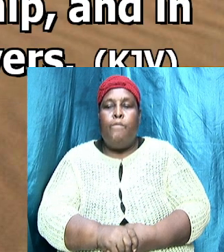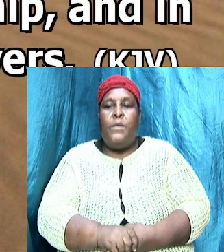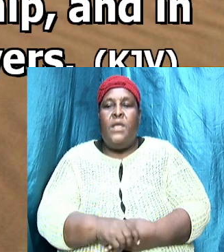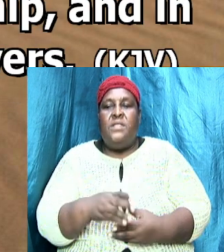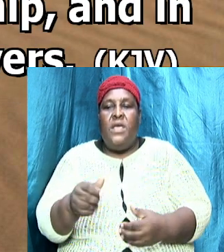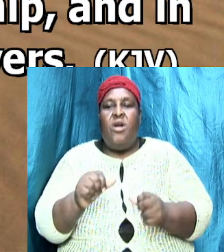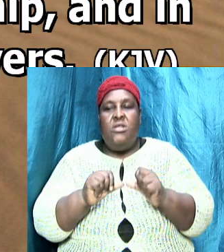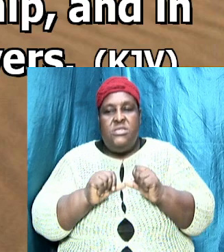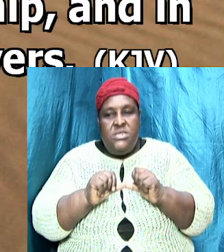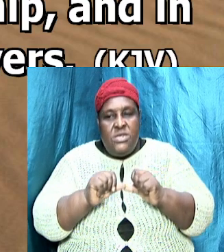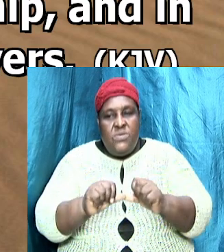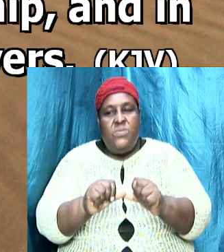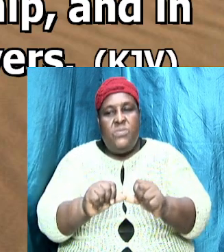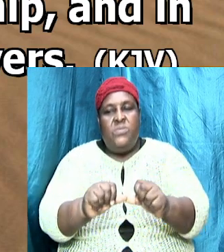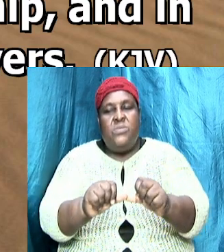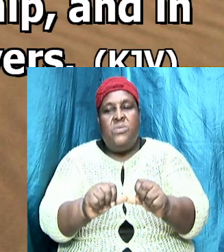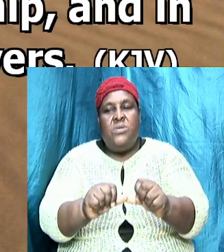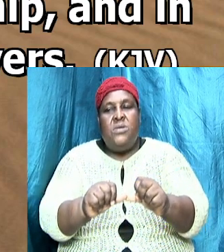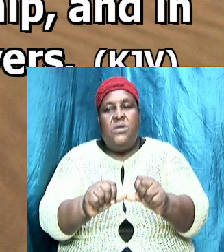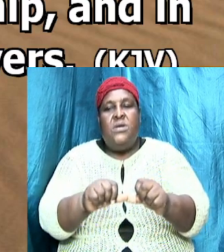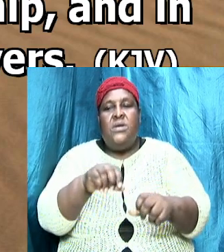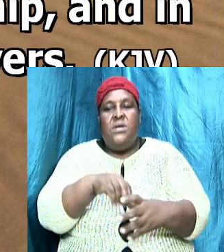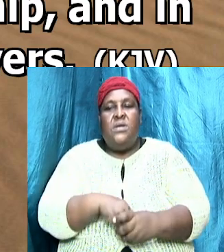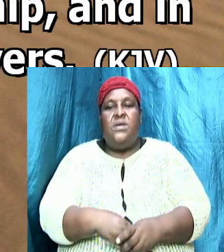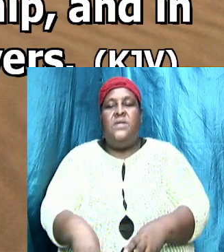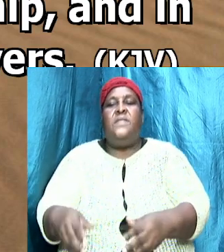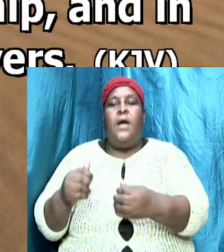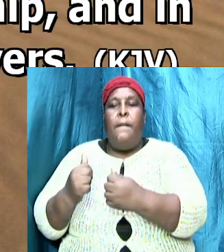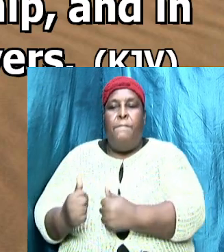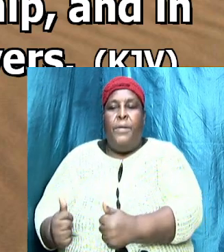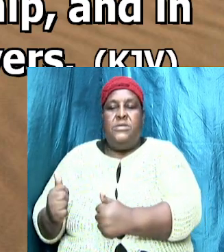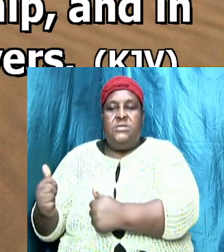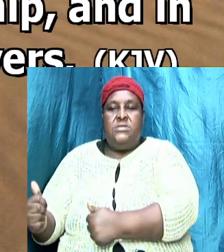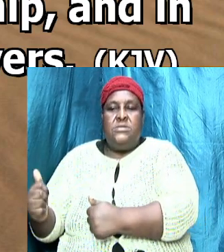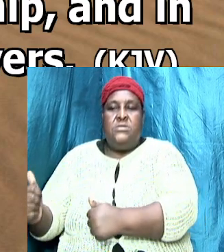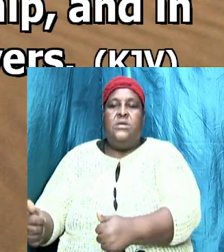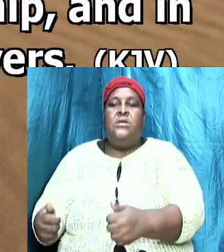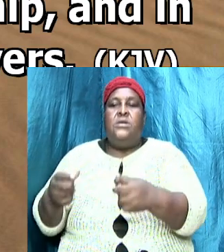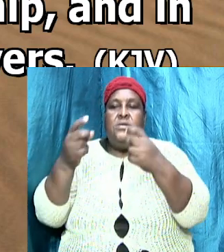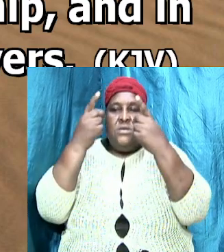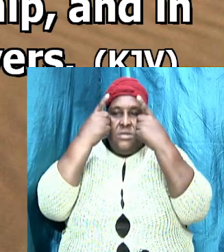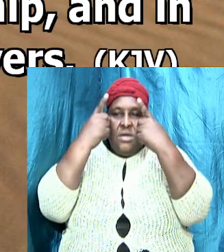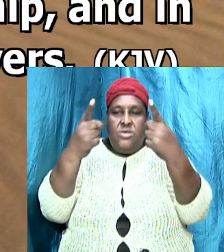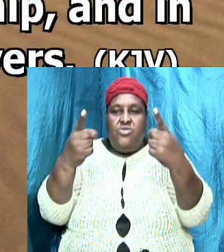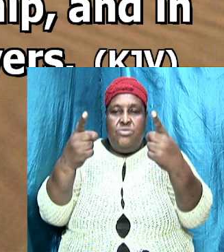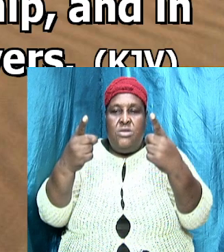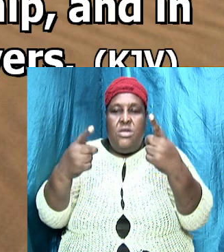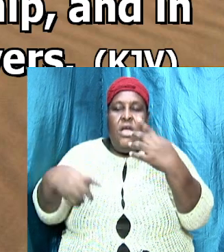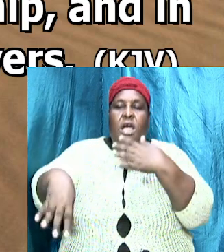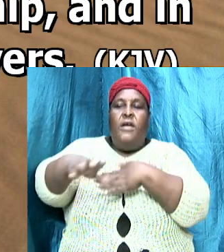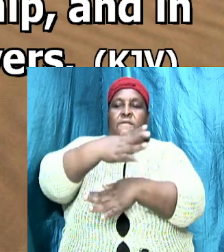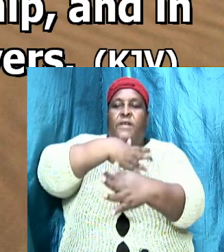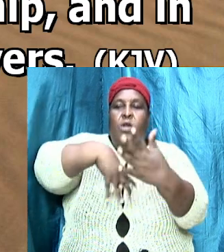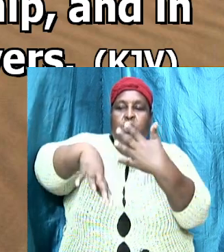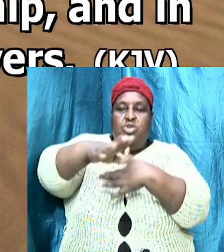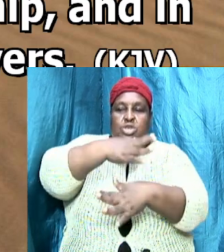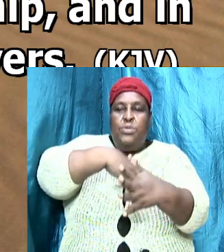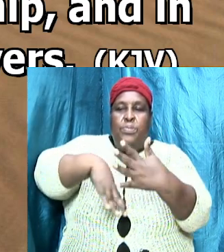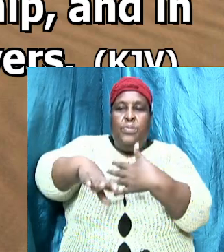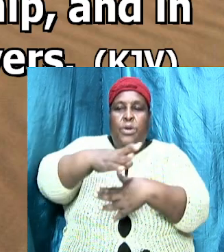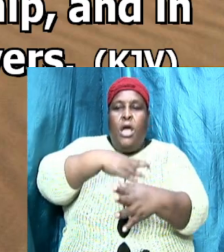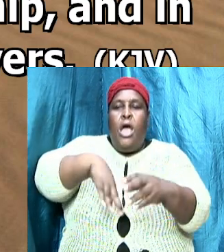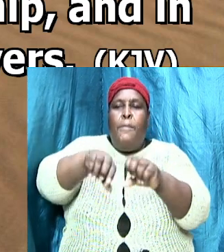and they continued steadfastly in the apostles doctrine and fellowship